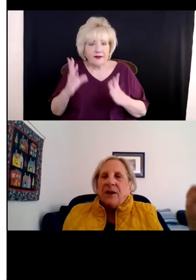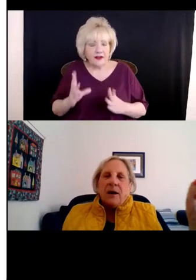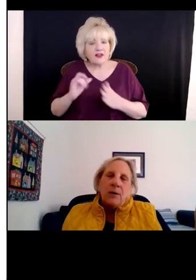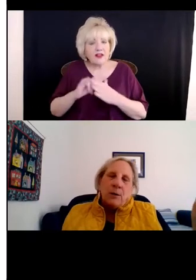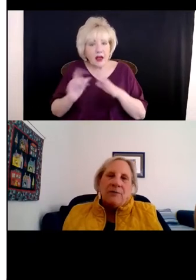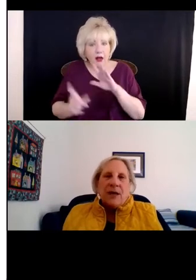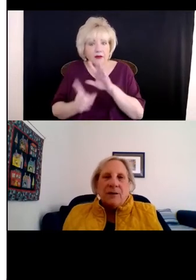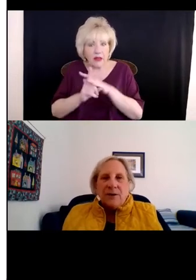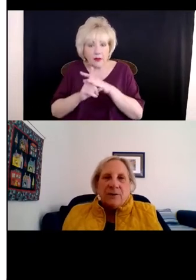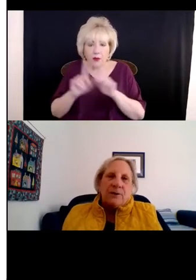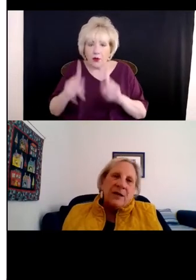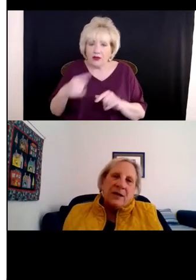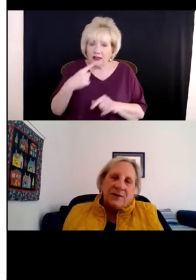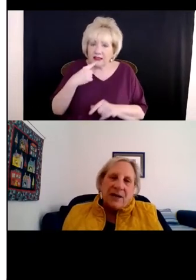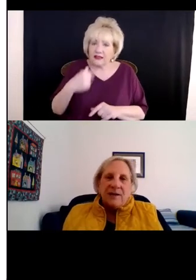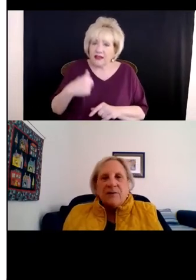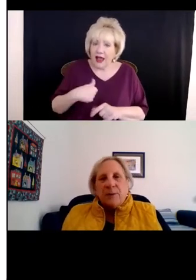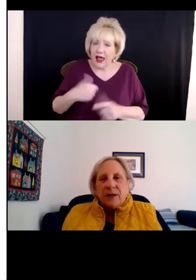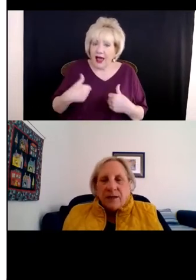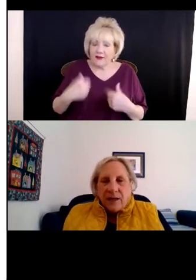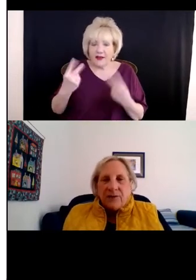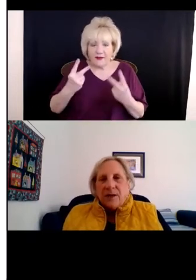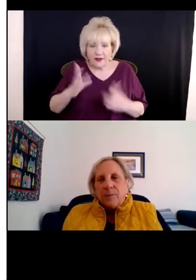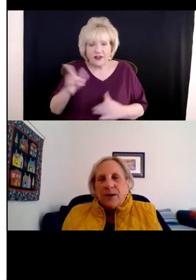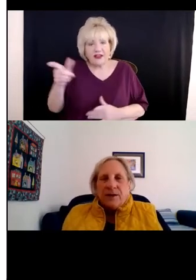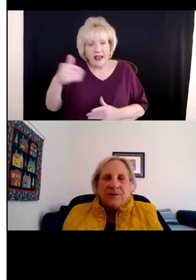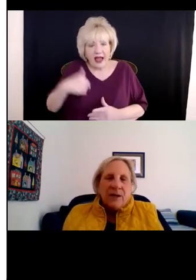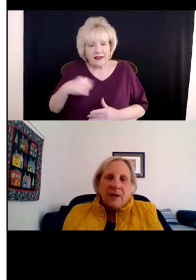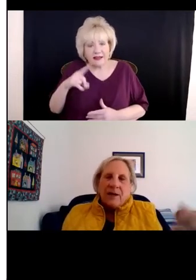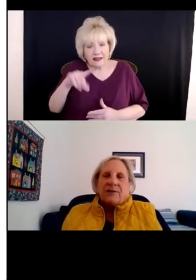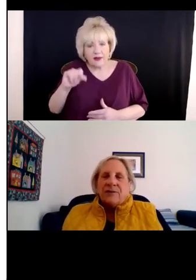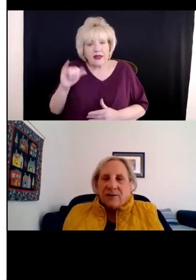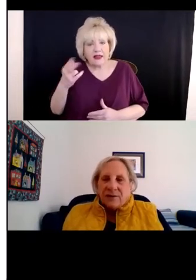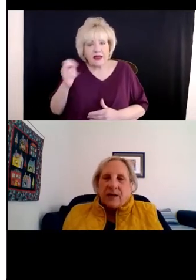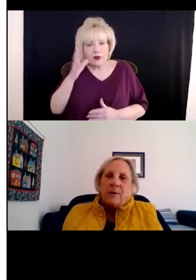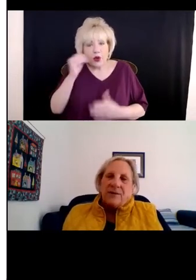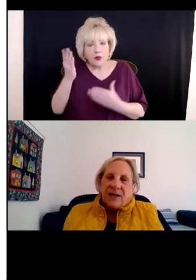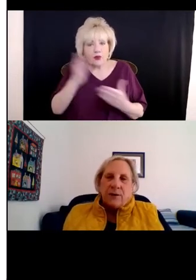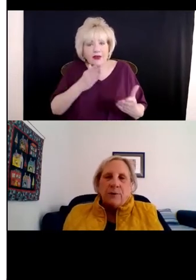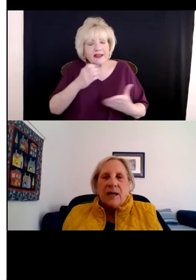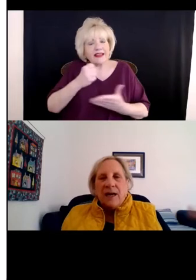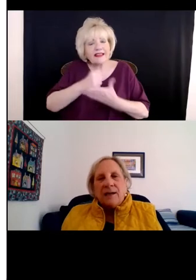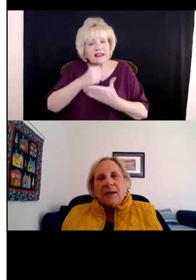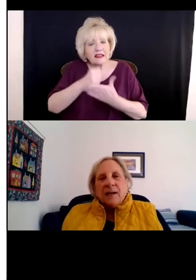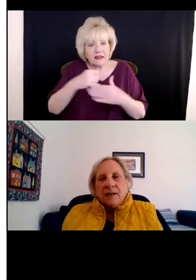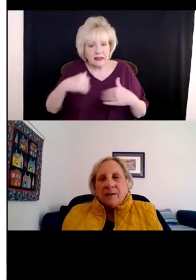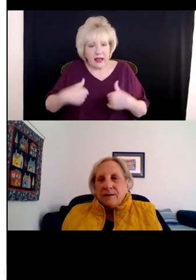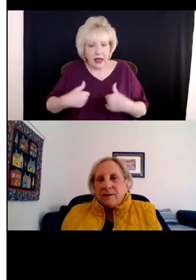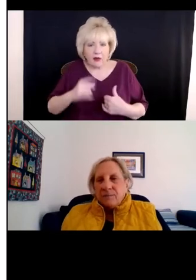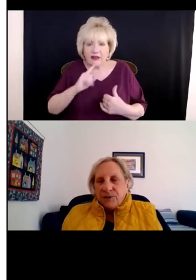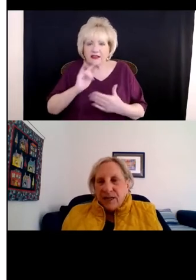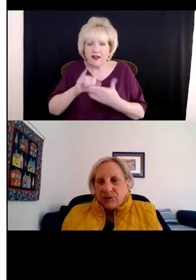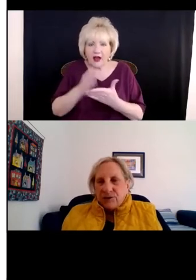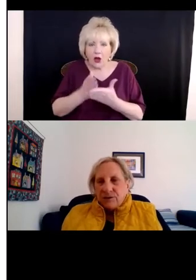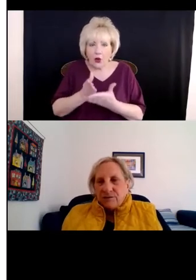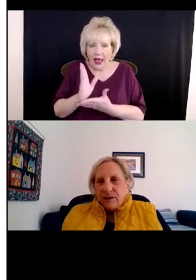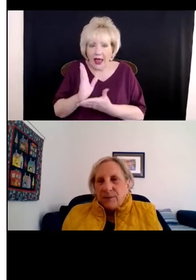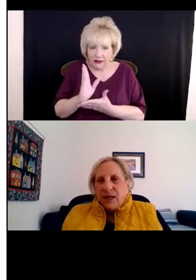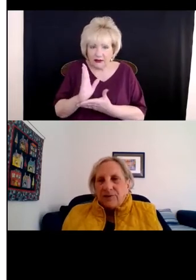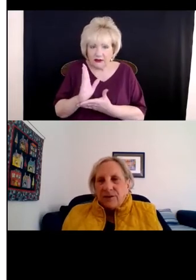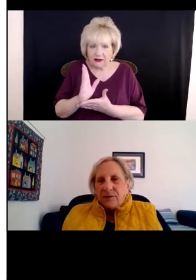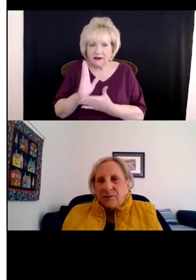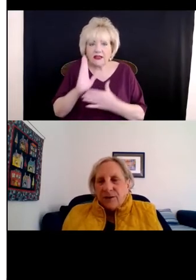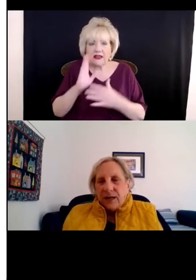Somebody says, oh, I've got a visitor. He's got a disability. He's going to bring his assistance animal. Is that okay? Protection